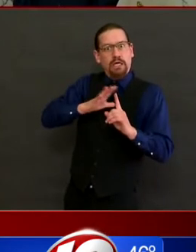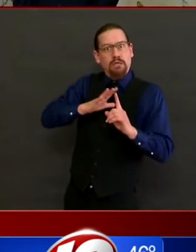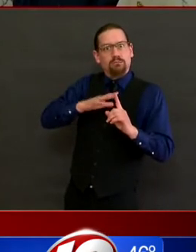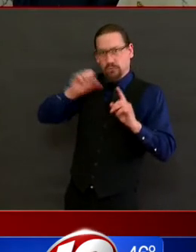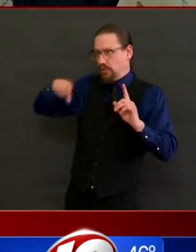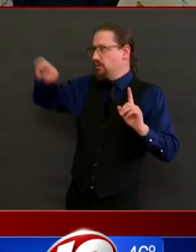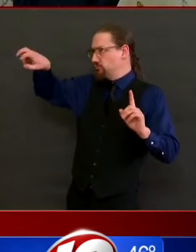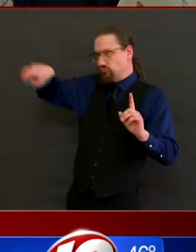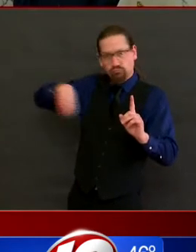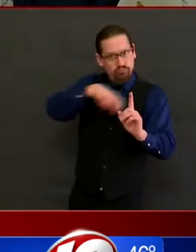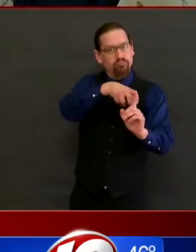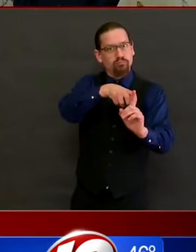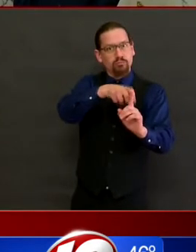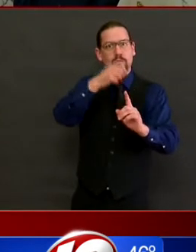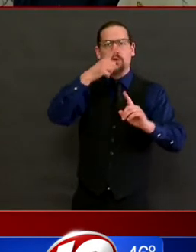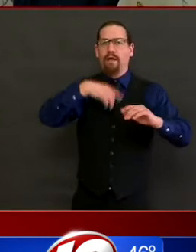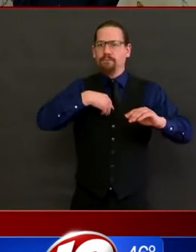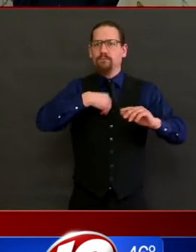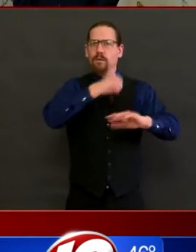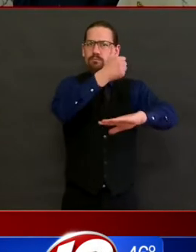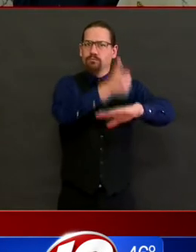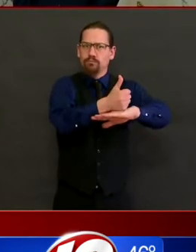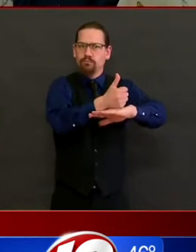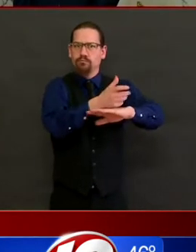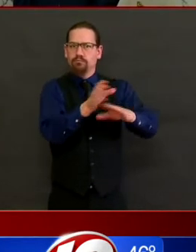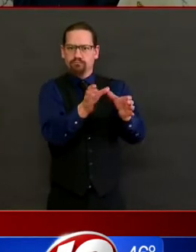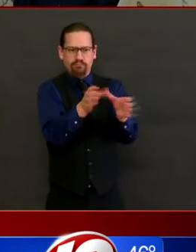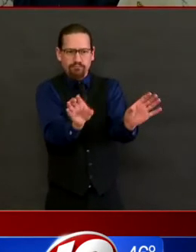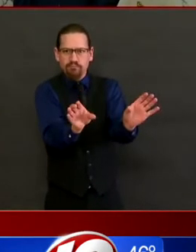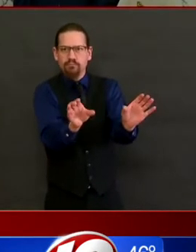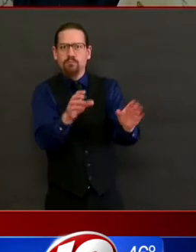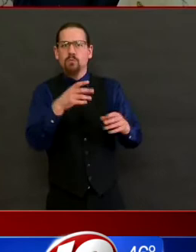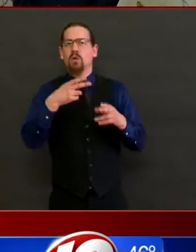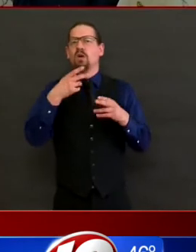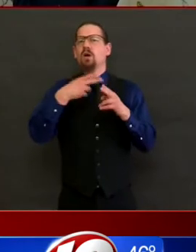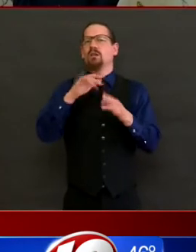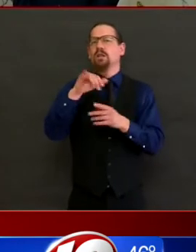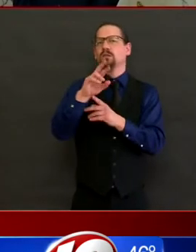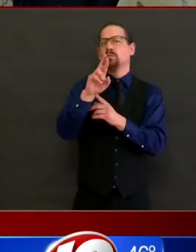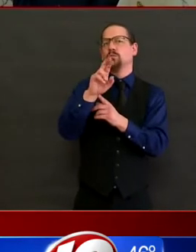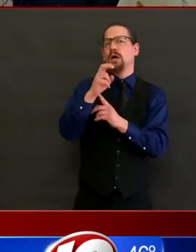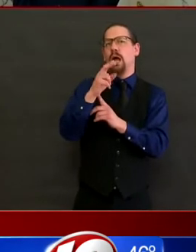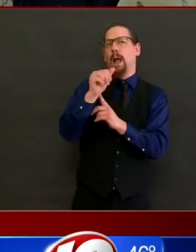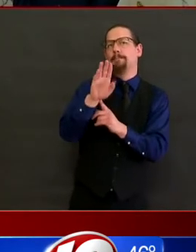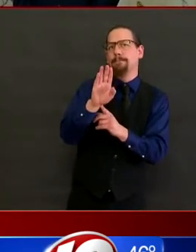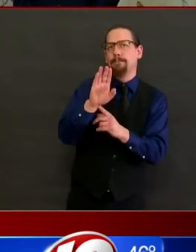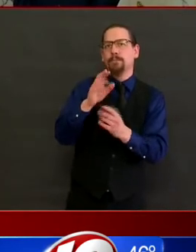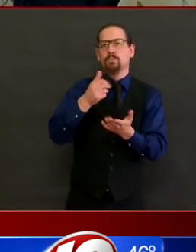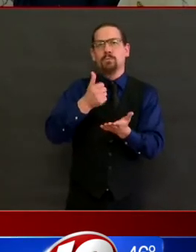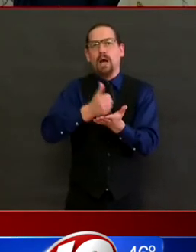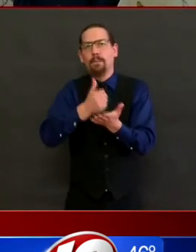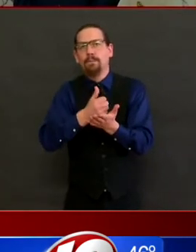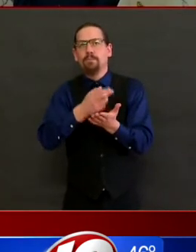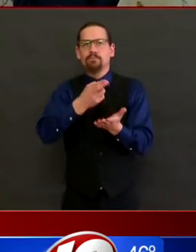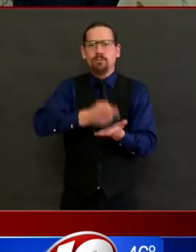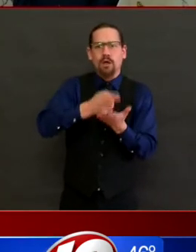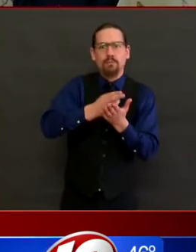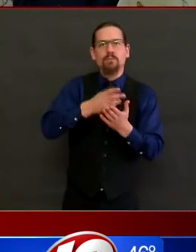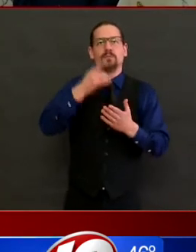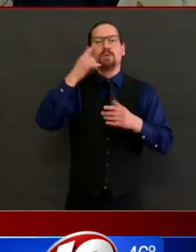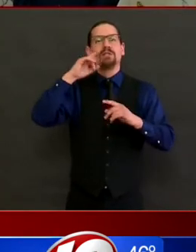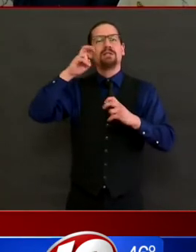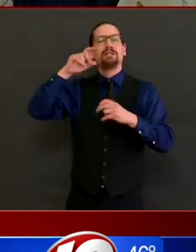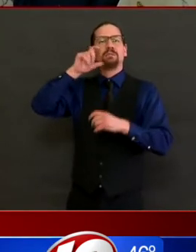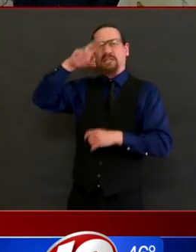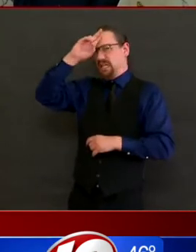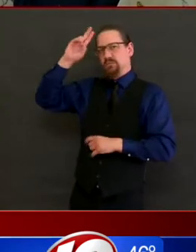receive specialized rehabilitation and step-down post-acute care. That's after leaving